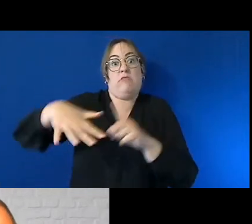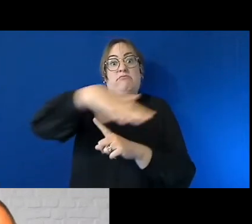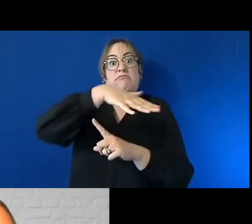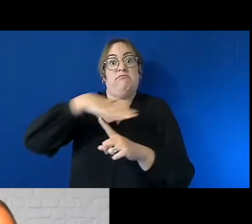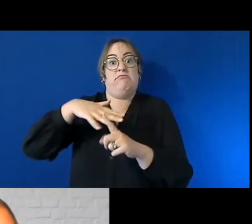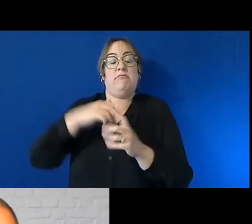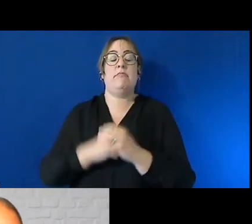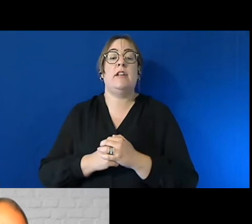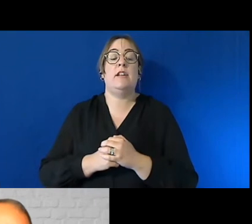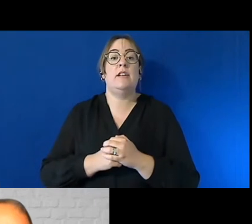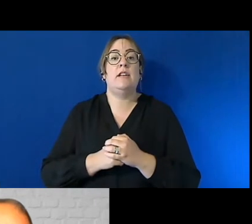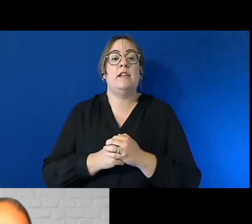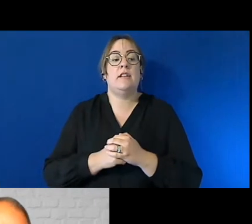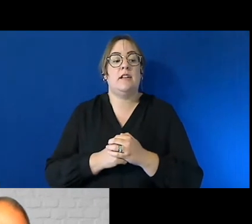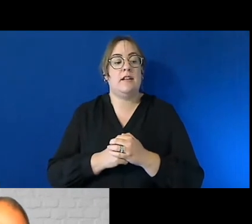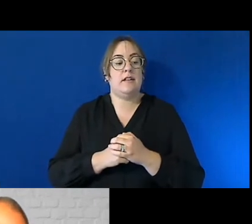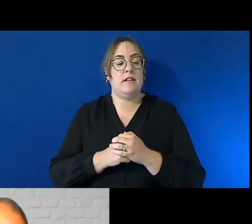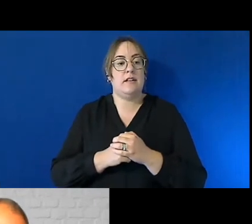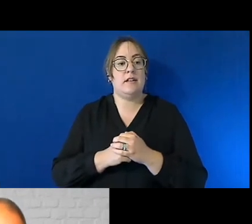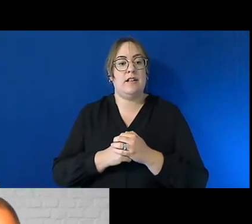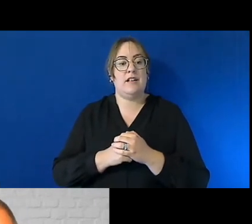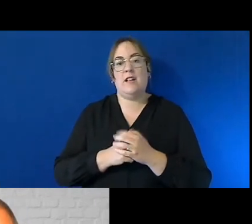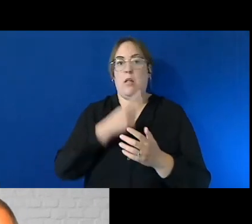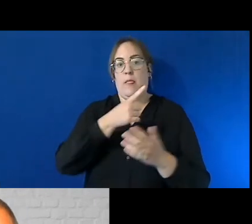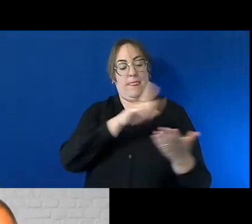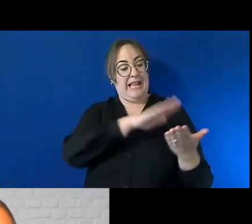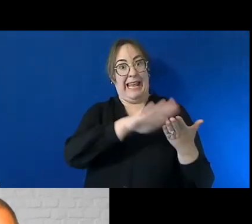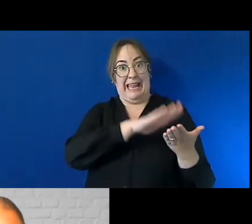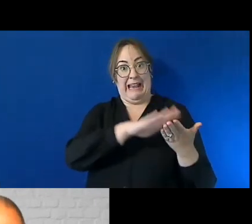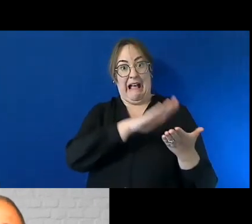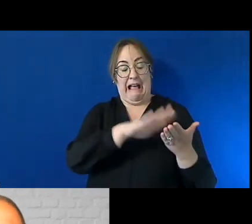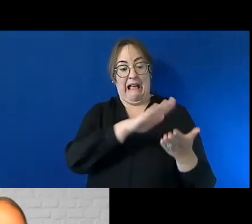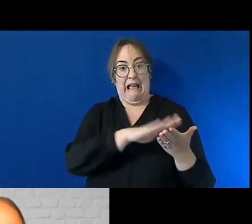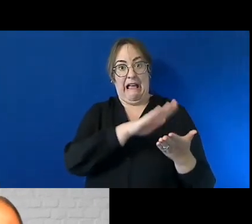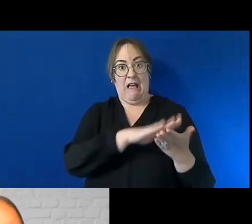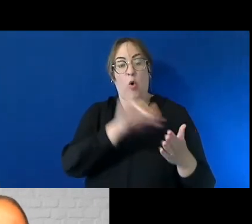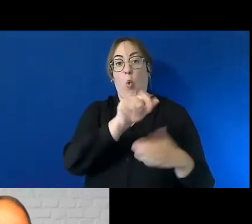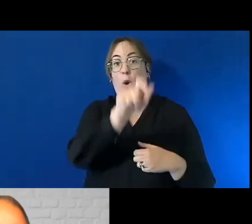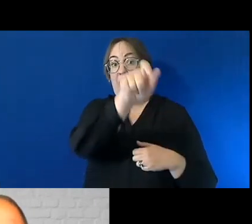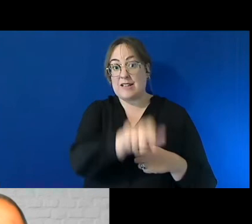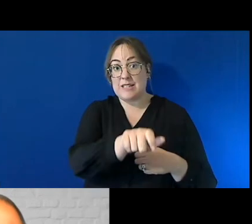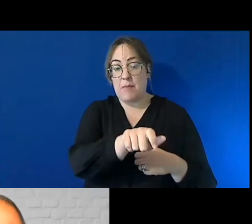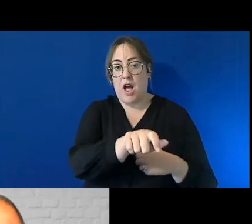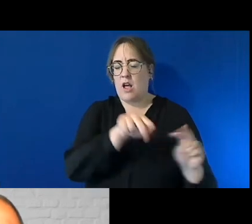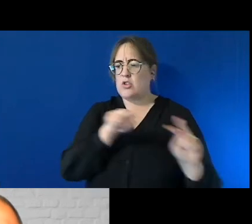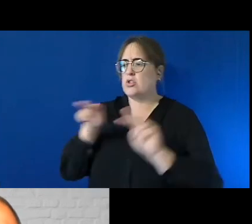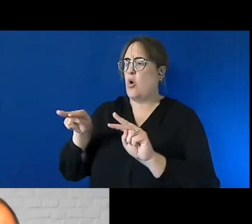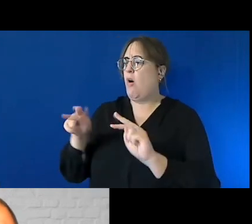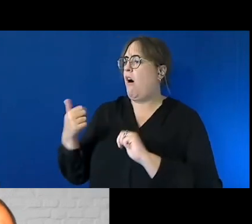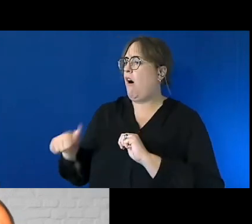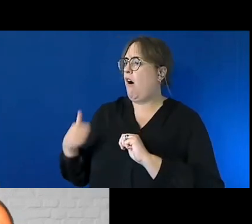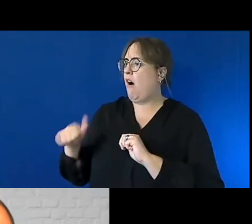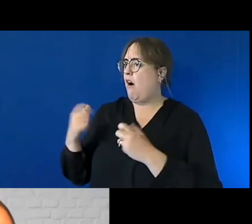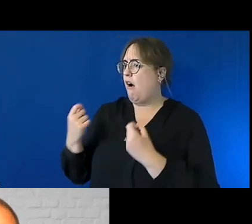it gave the open cleaners or even open customers a different perspective and a better understanding